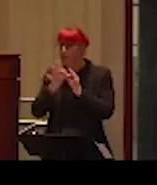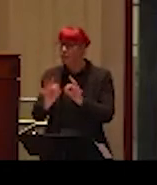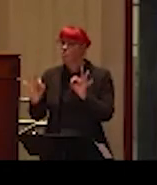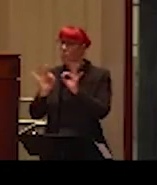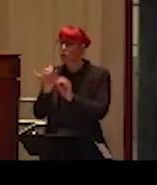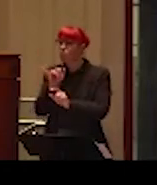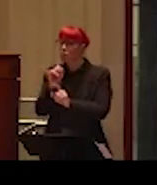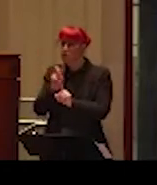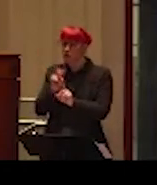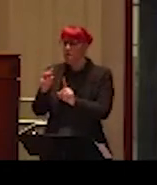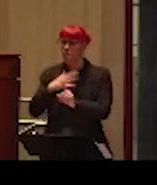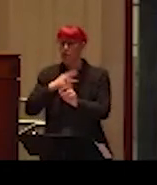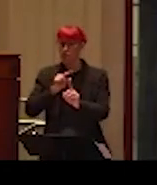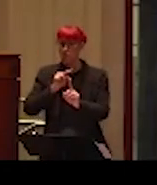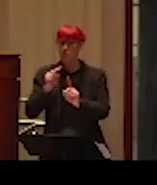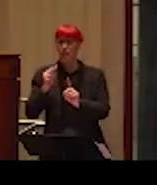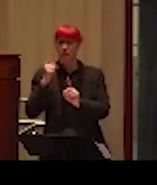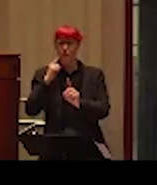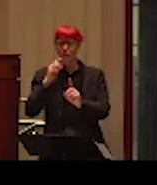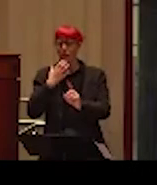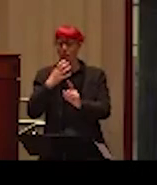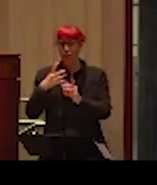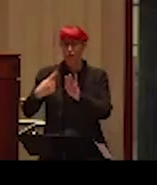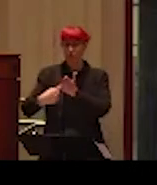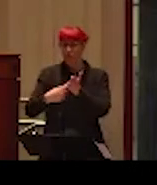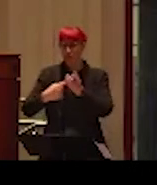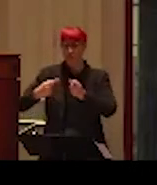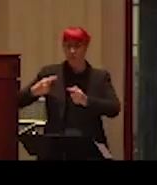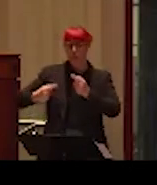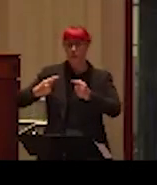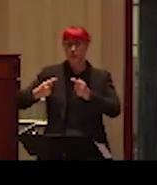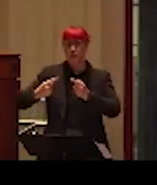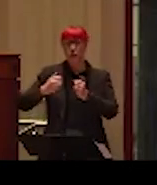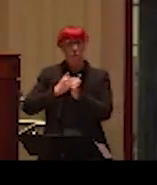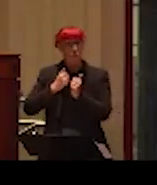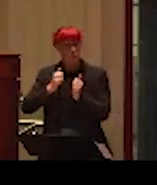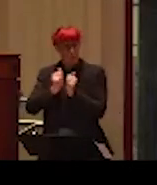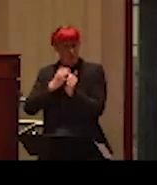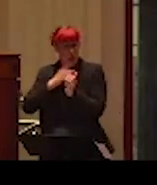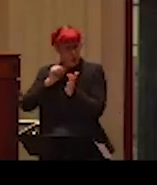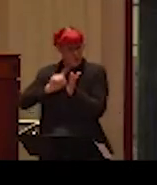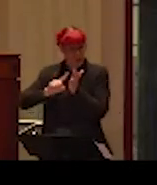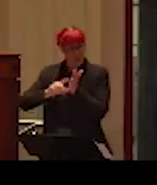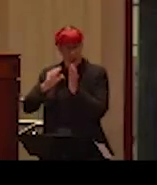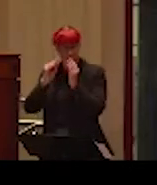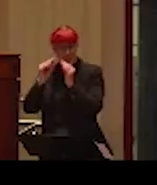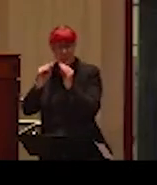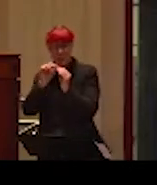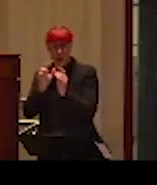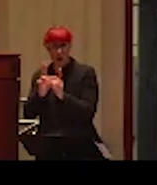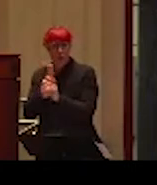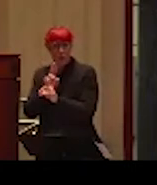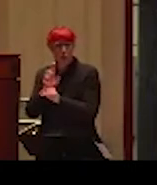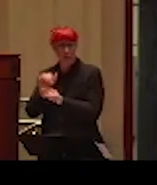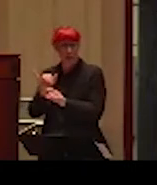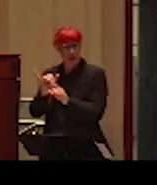I try to use this type of controversy in my research and teaching, even though I'm not using any controversy directly. We, those